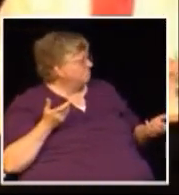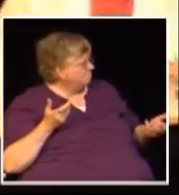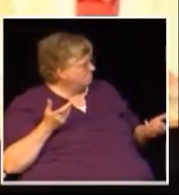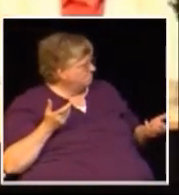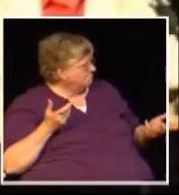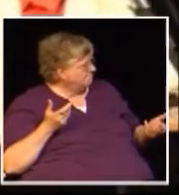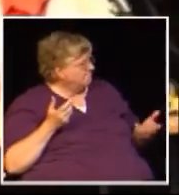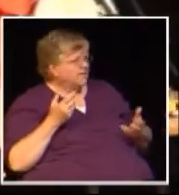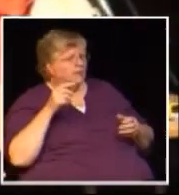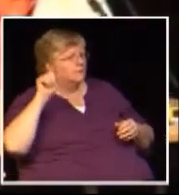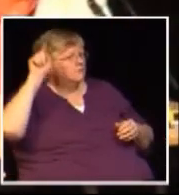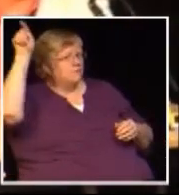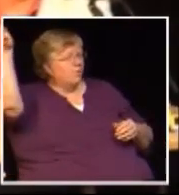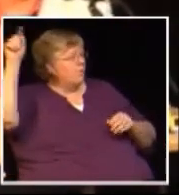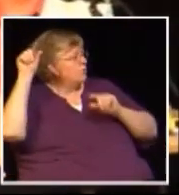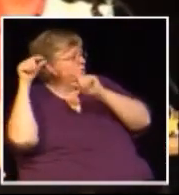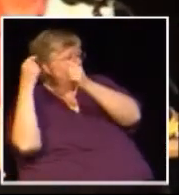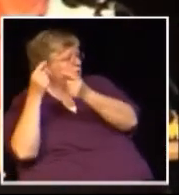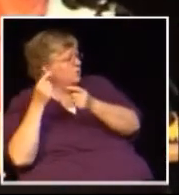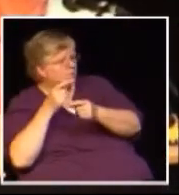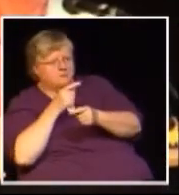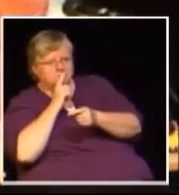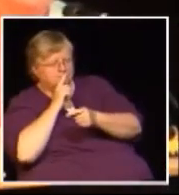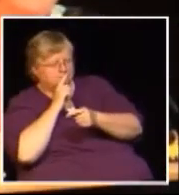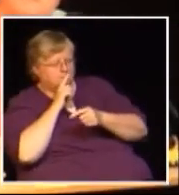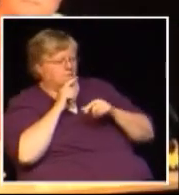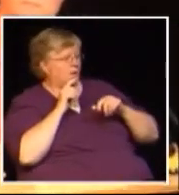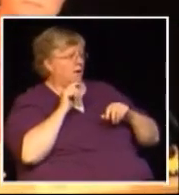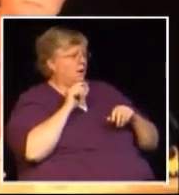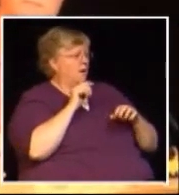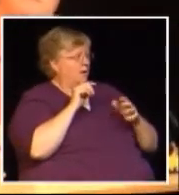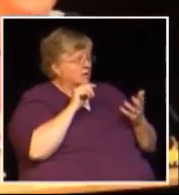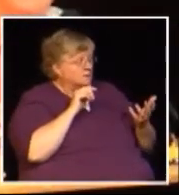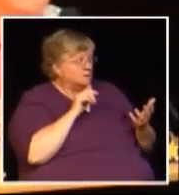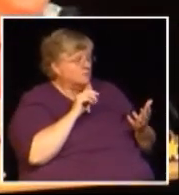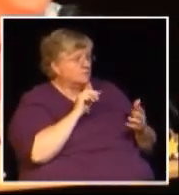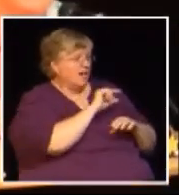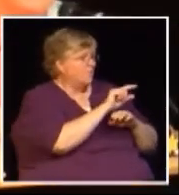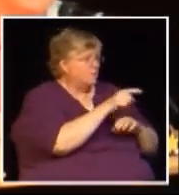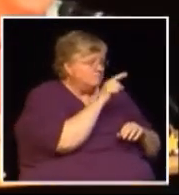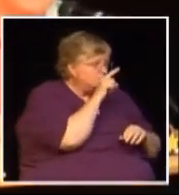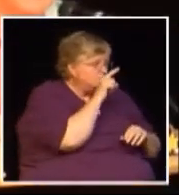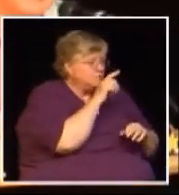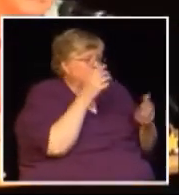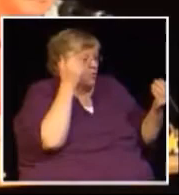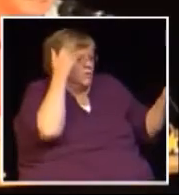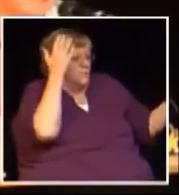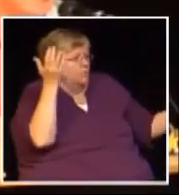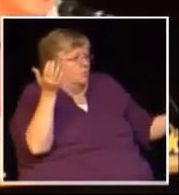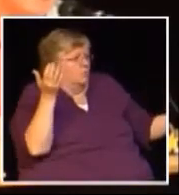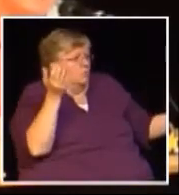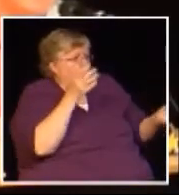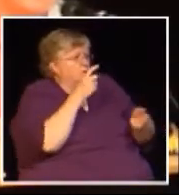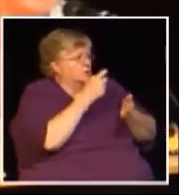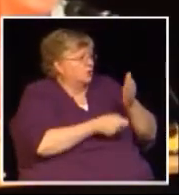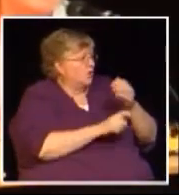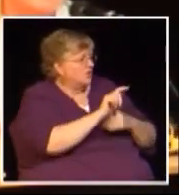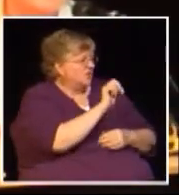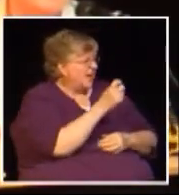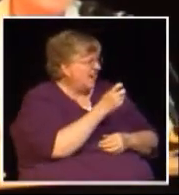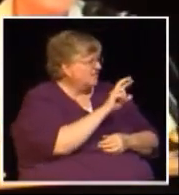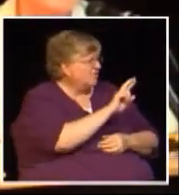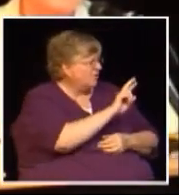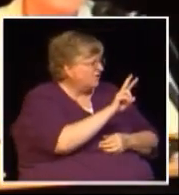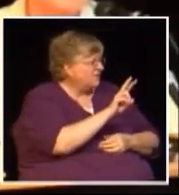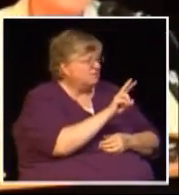smart tax alliance has made any mention of the tax on automobiles and boats resales etc no no mention has